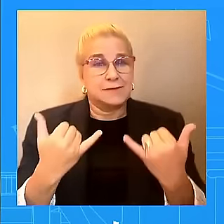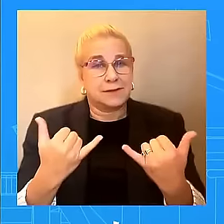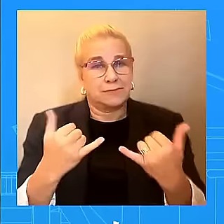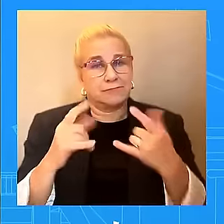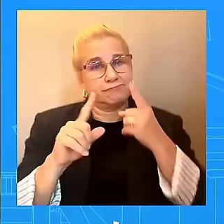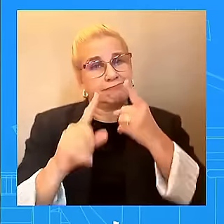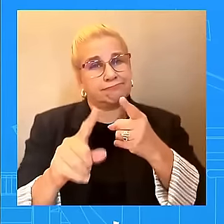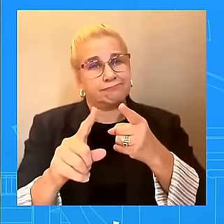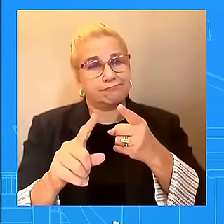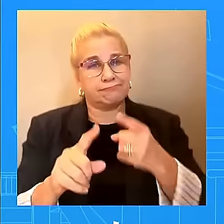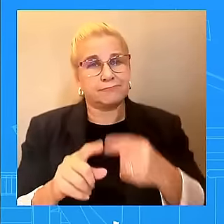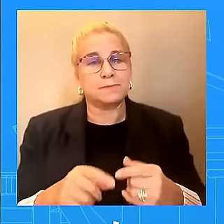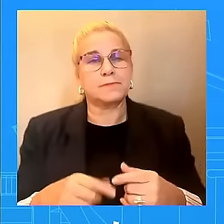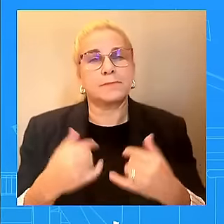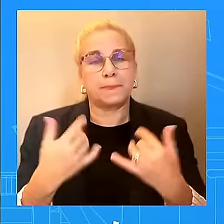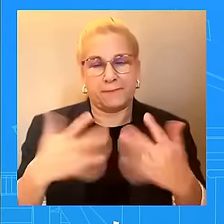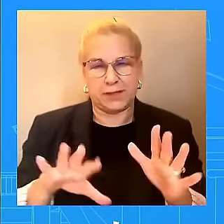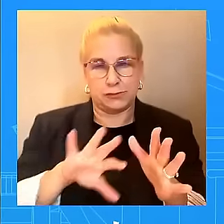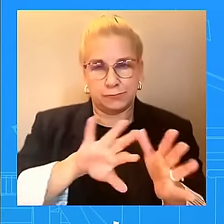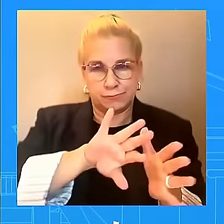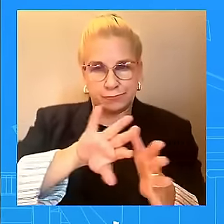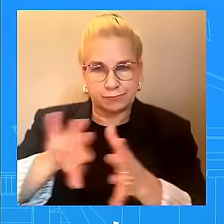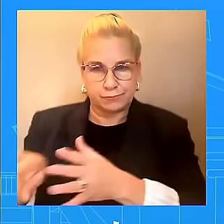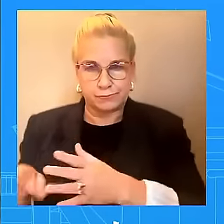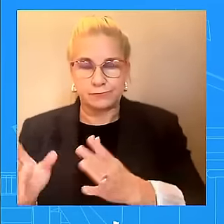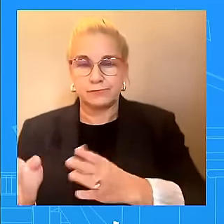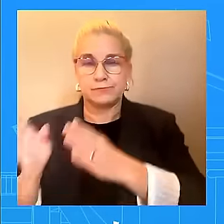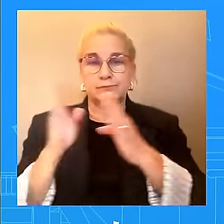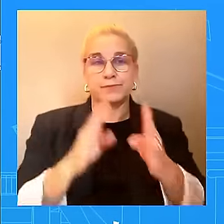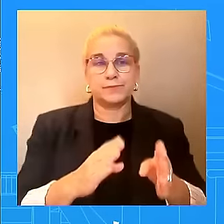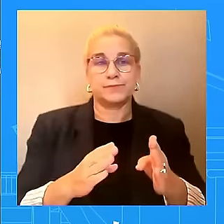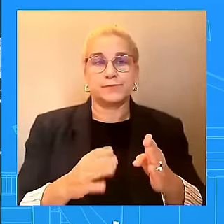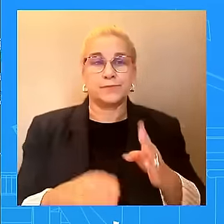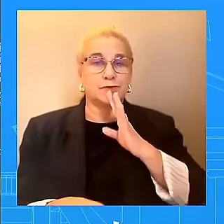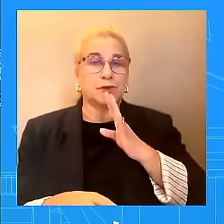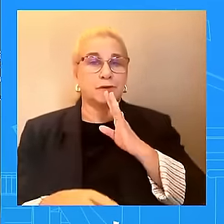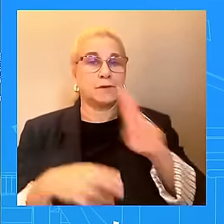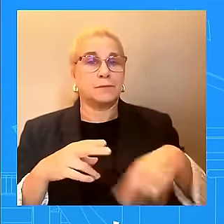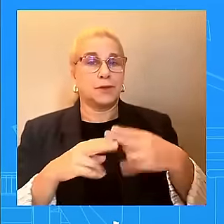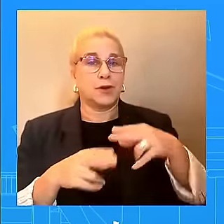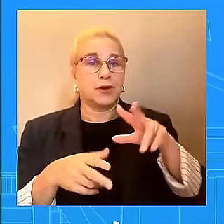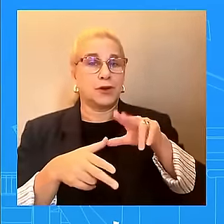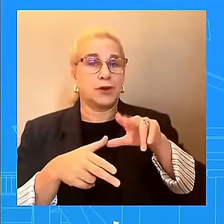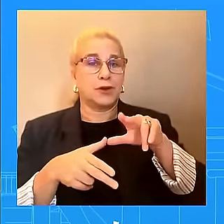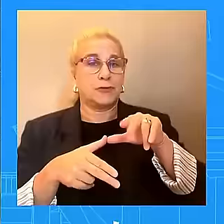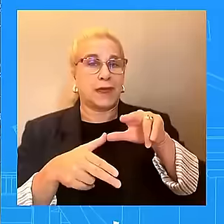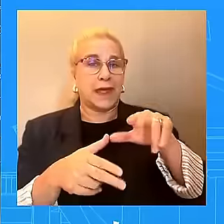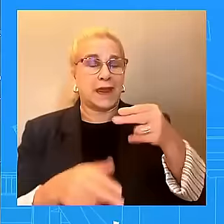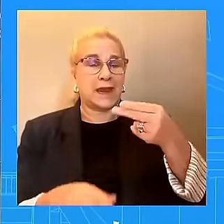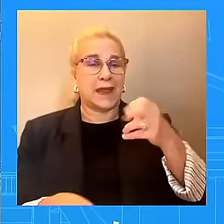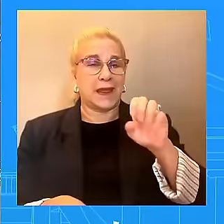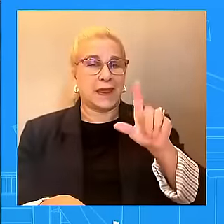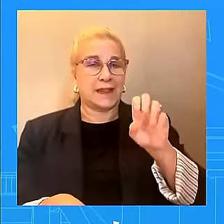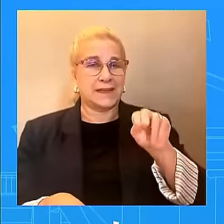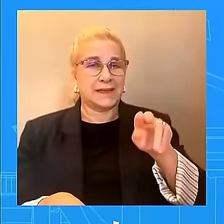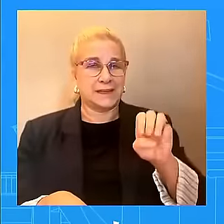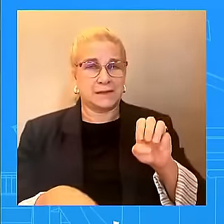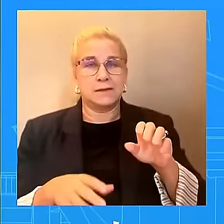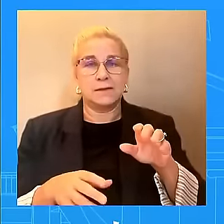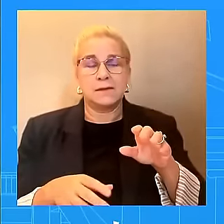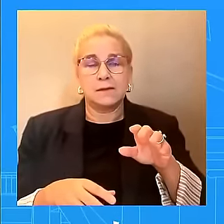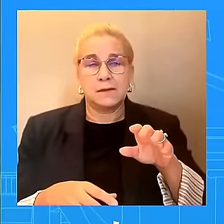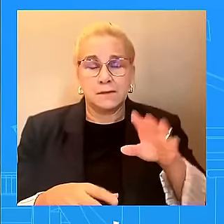Helene. President Biden and Vice President Harris continue to use every tool available to help communities devastated